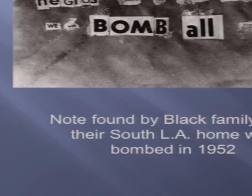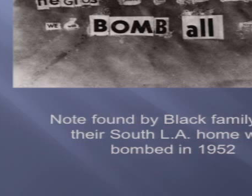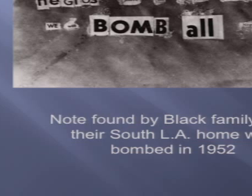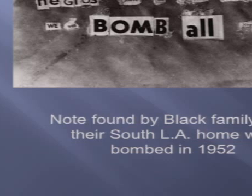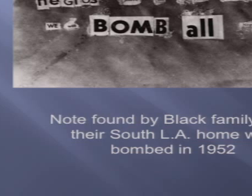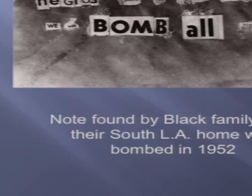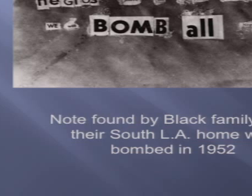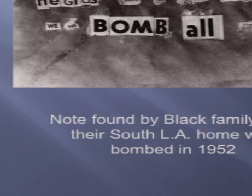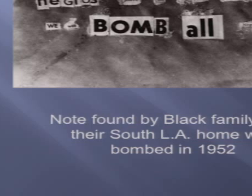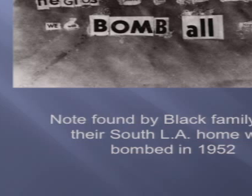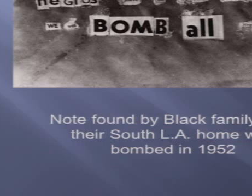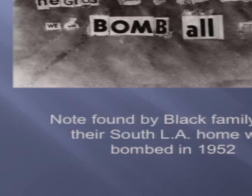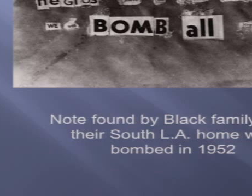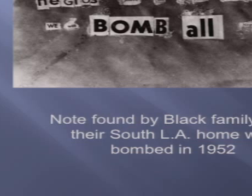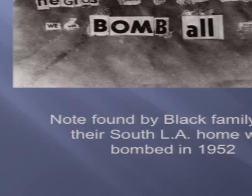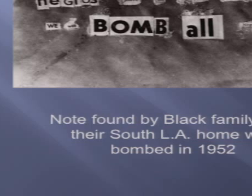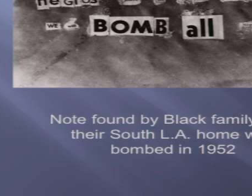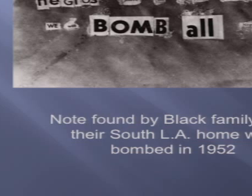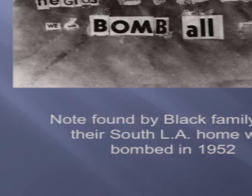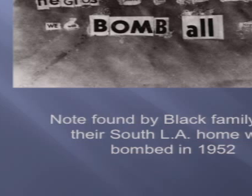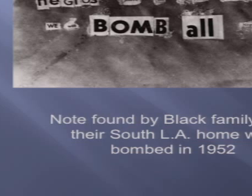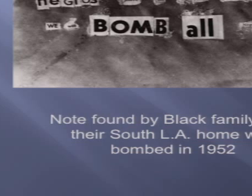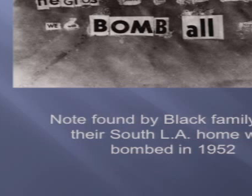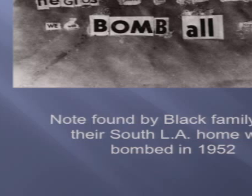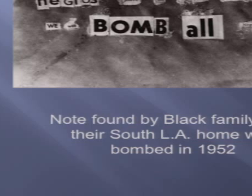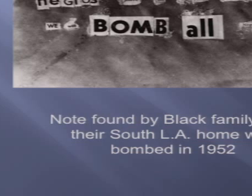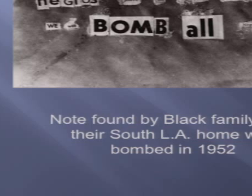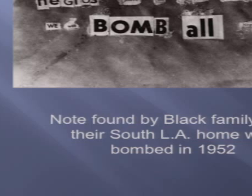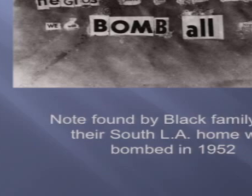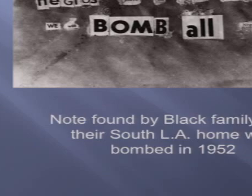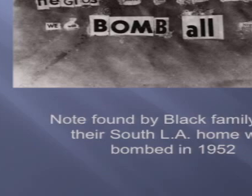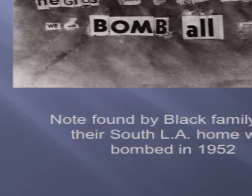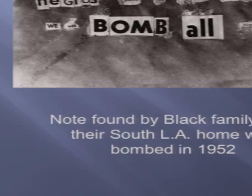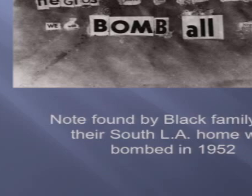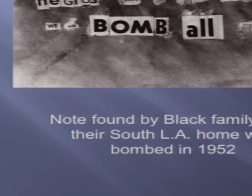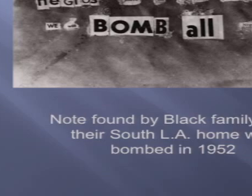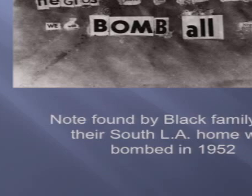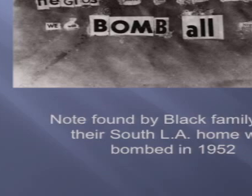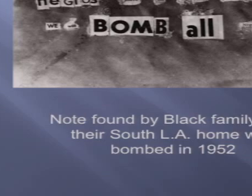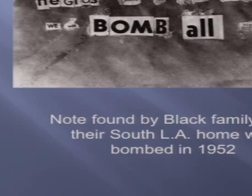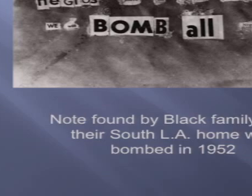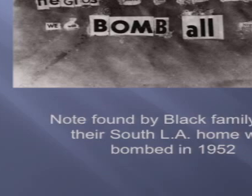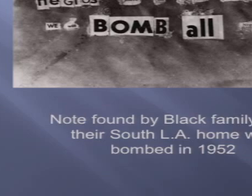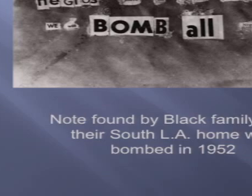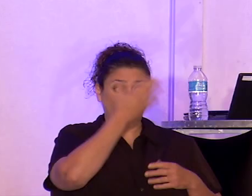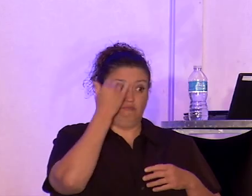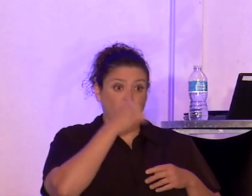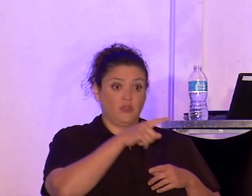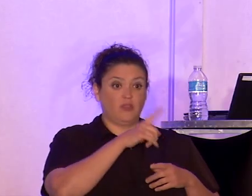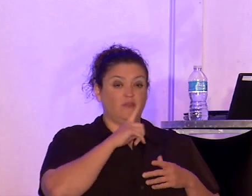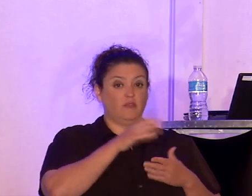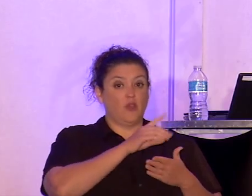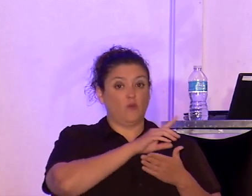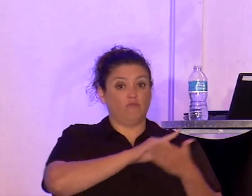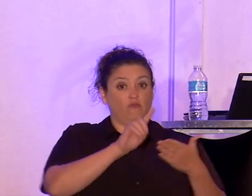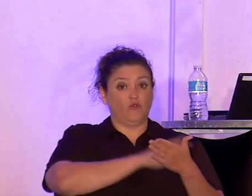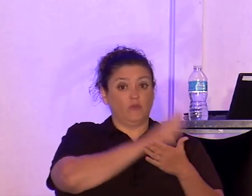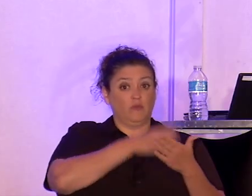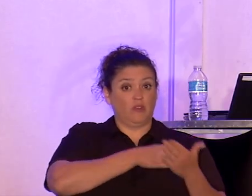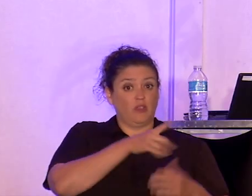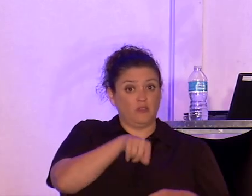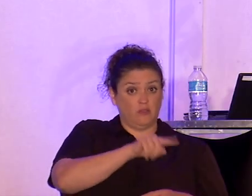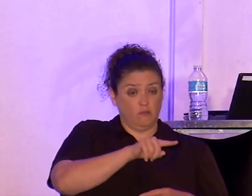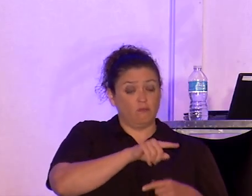African Americans could not buy homes in these areas due to the institution of racially restrictive covenants,